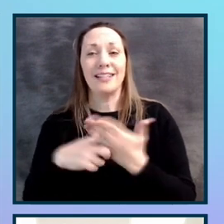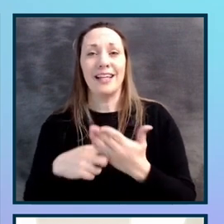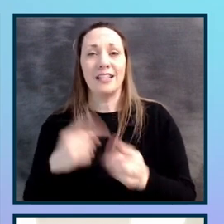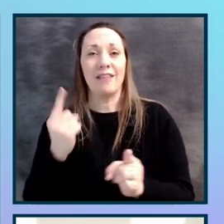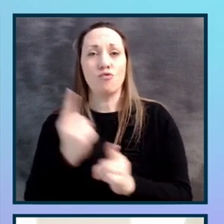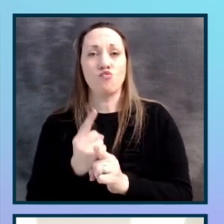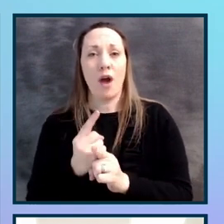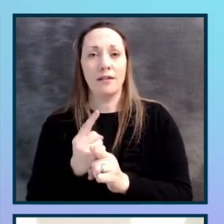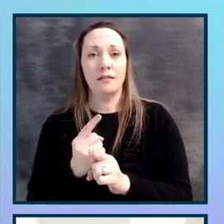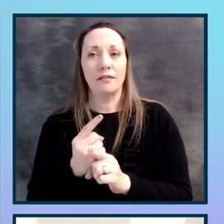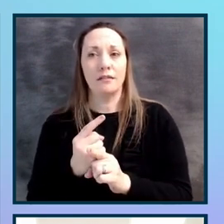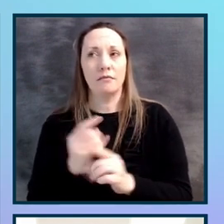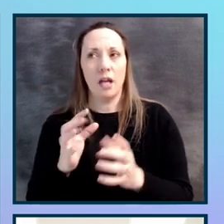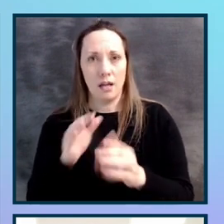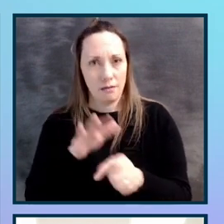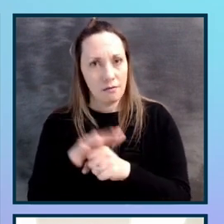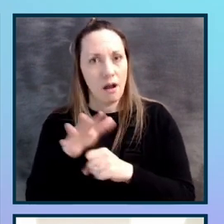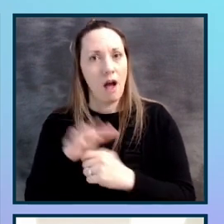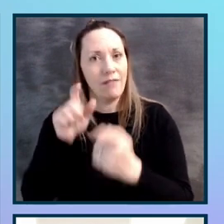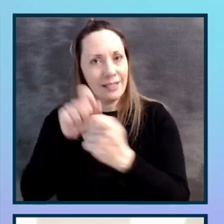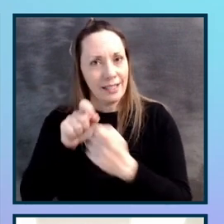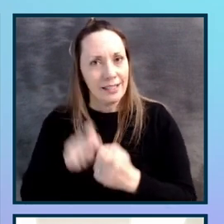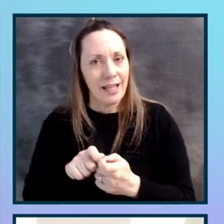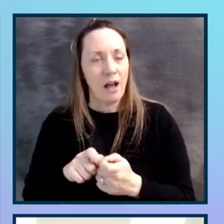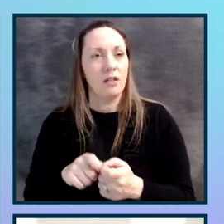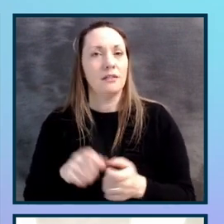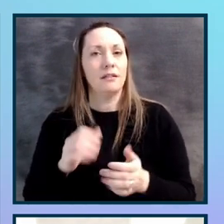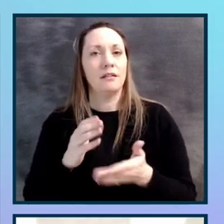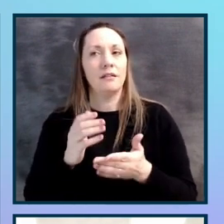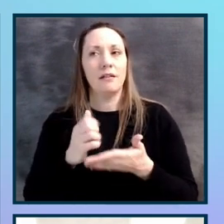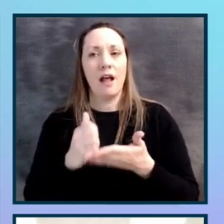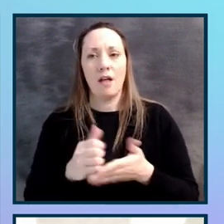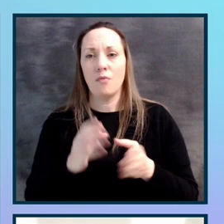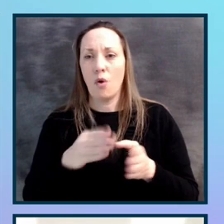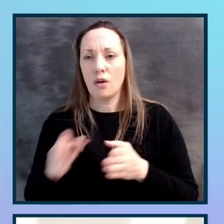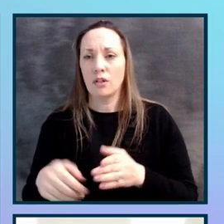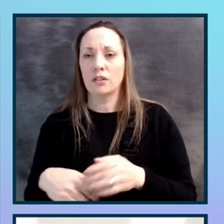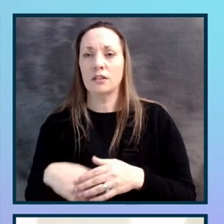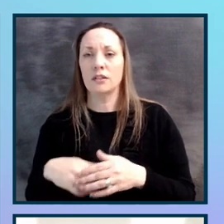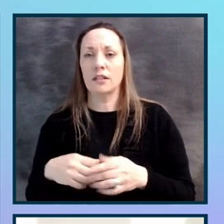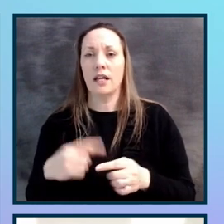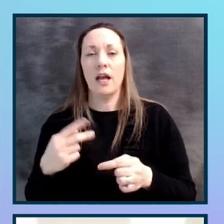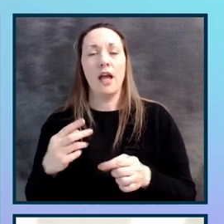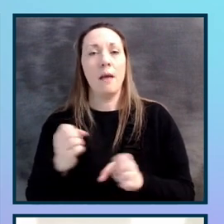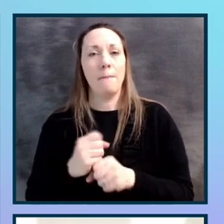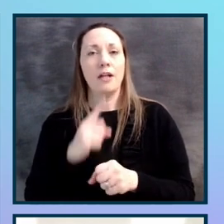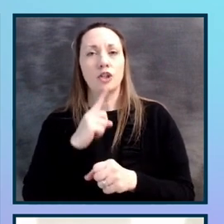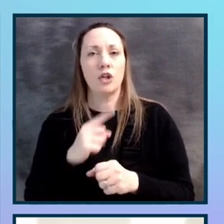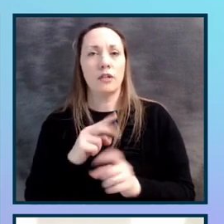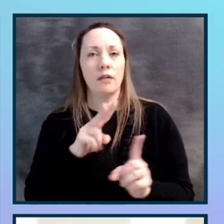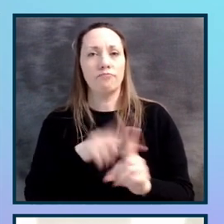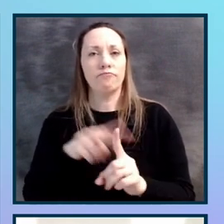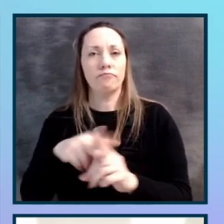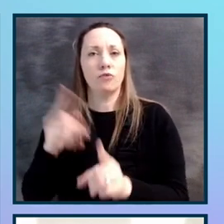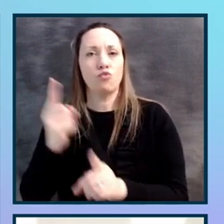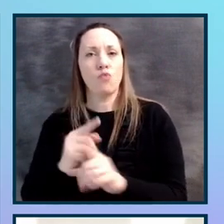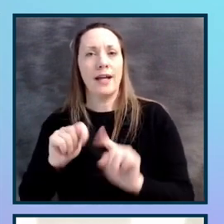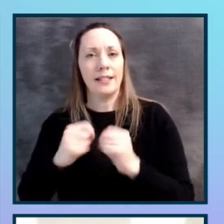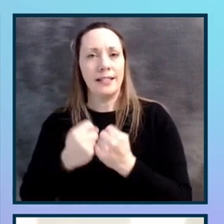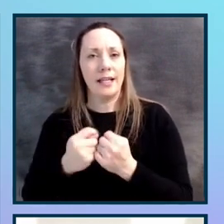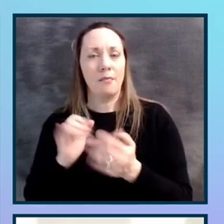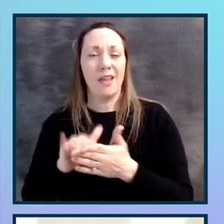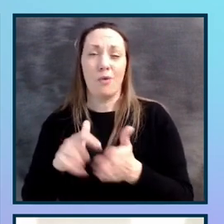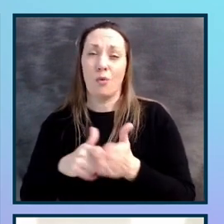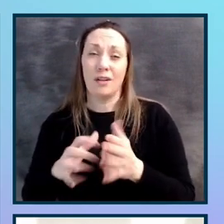level of detail and to help organize those audit results and ensure we were assigning the correct issues to the correct teams. Again, this required a massive